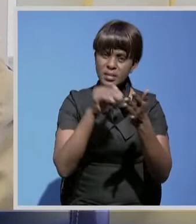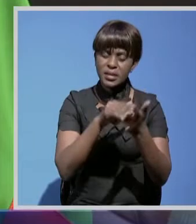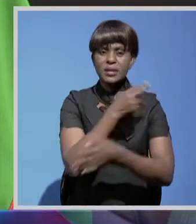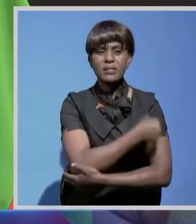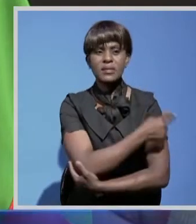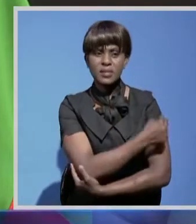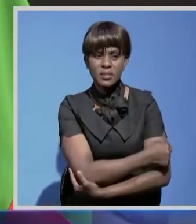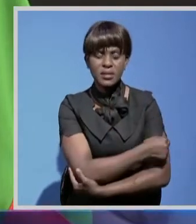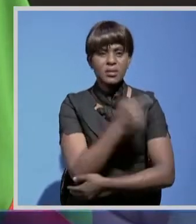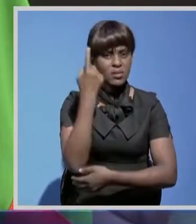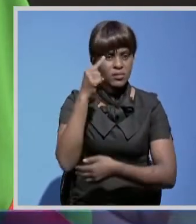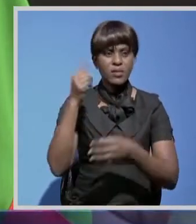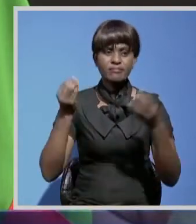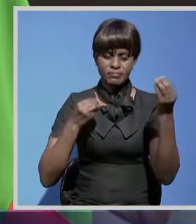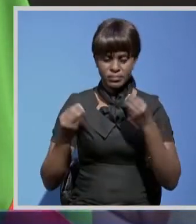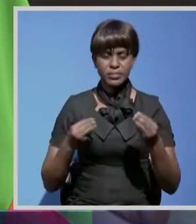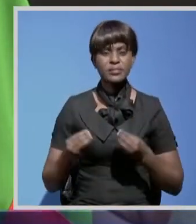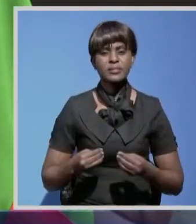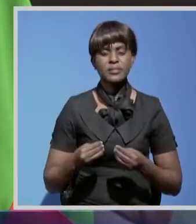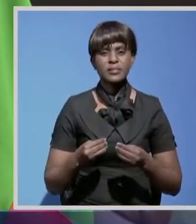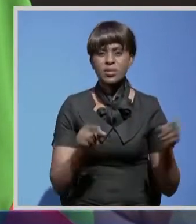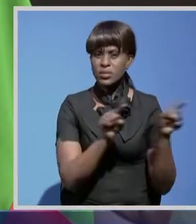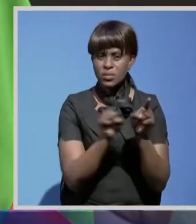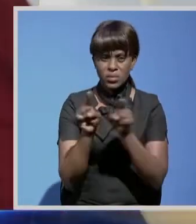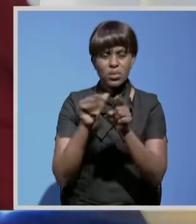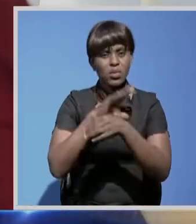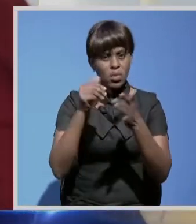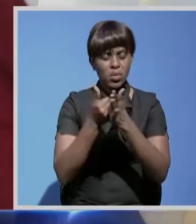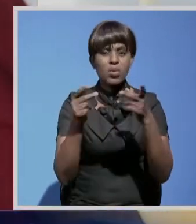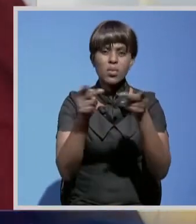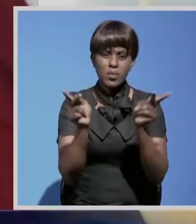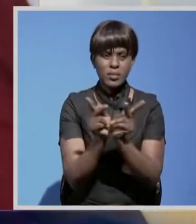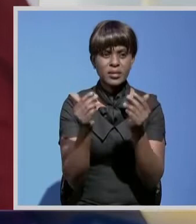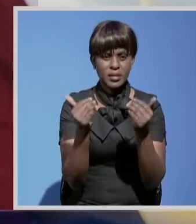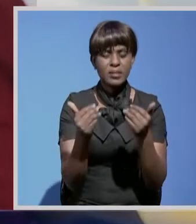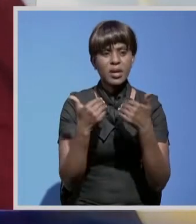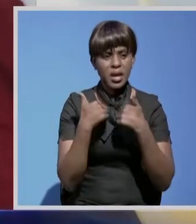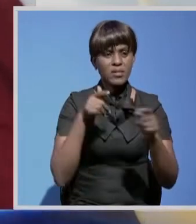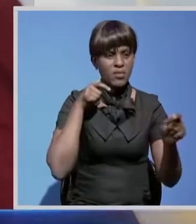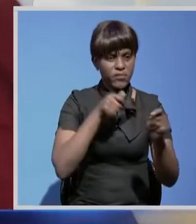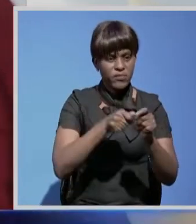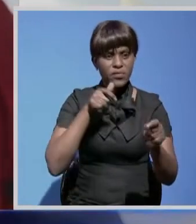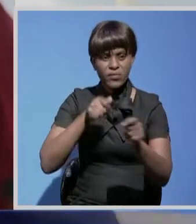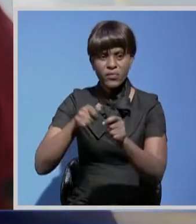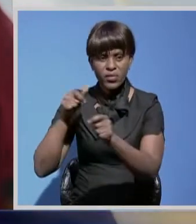for treatment and the entire premises has since been disinfected